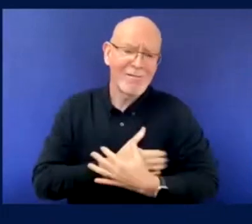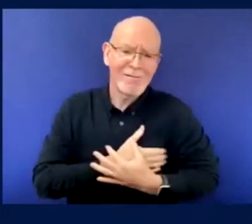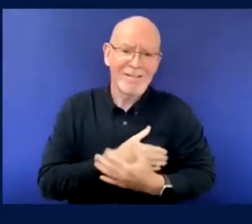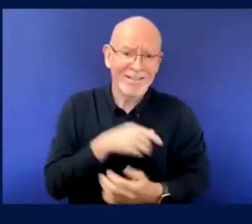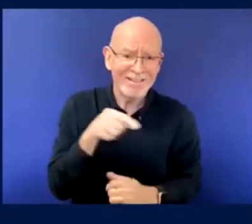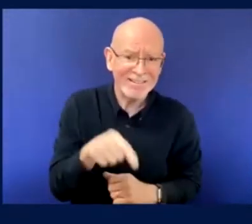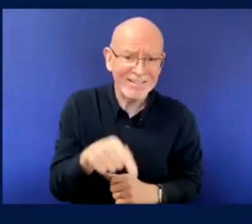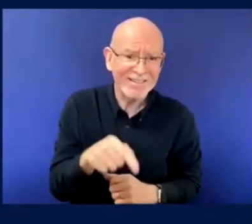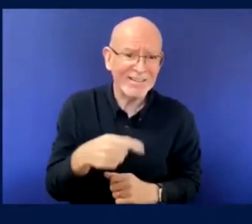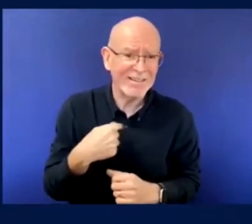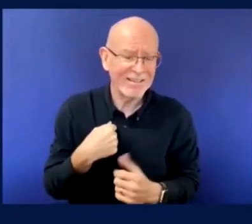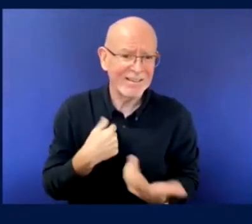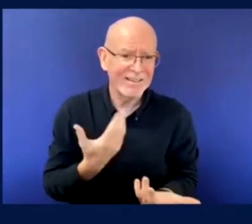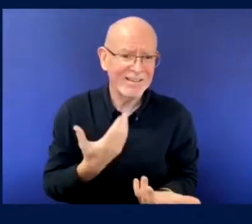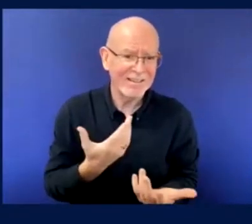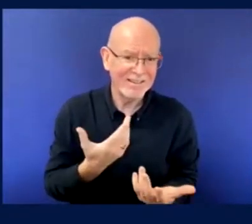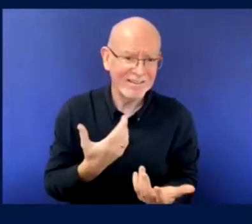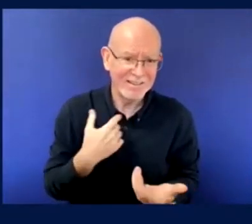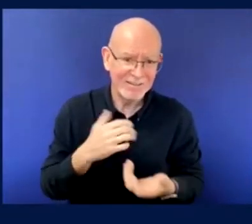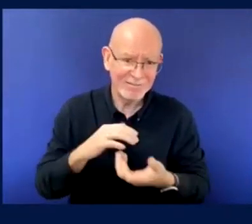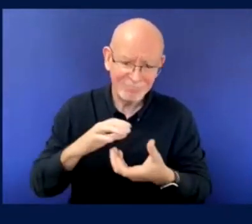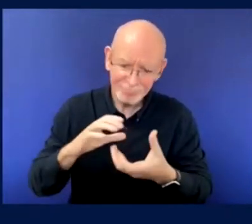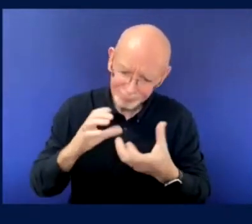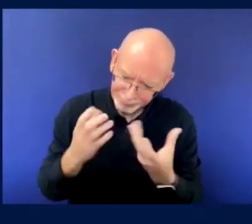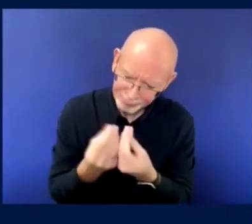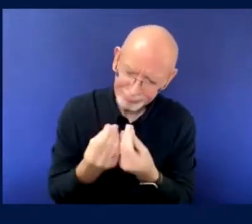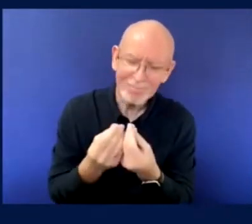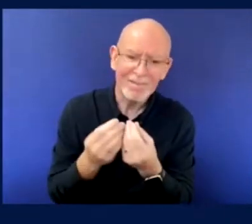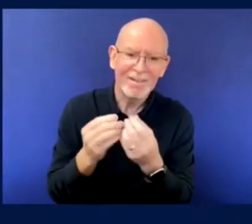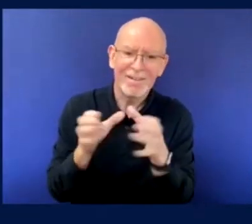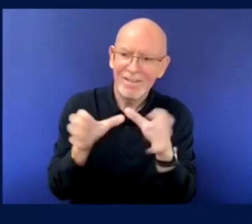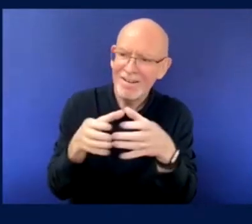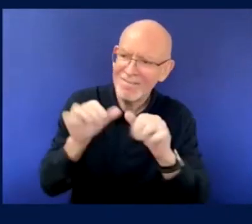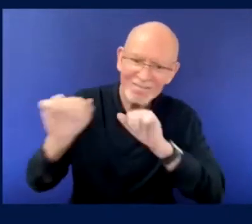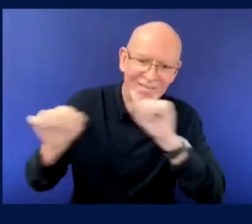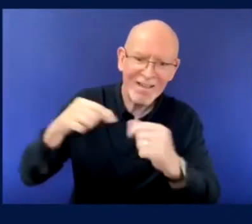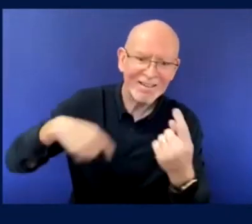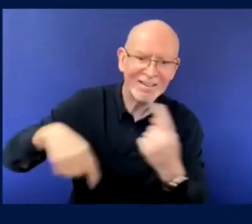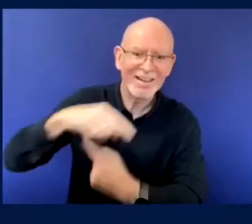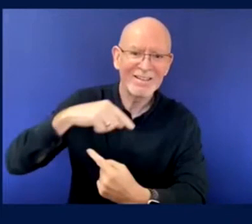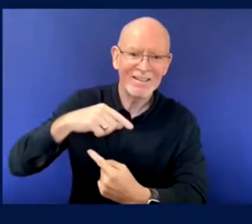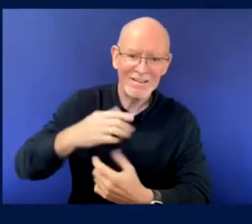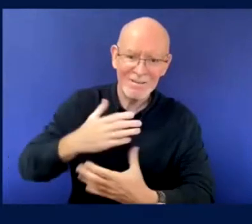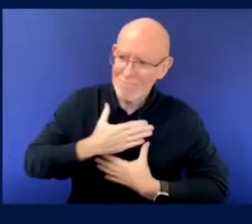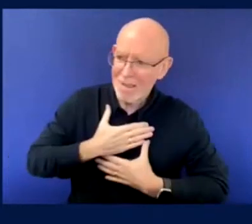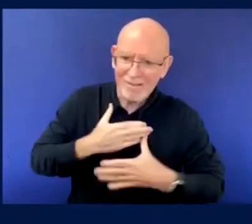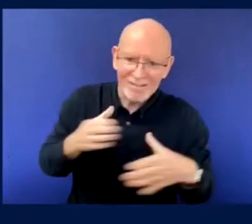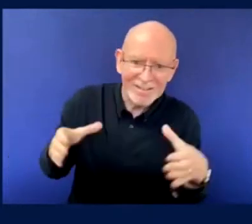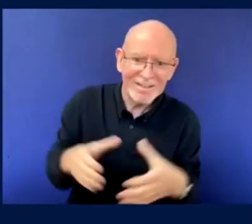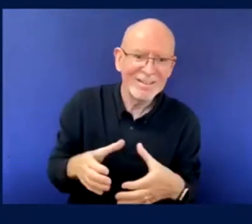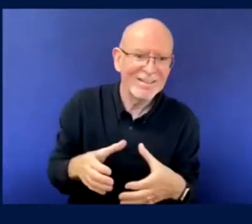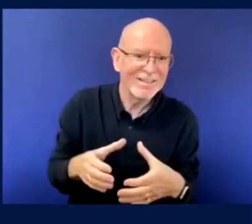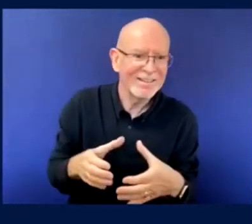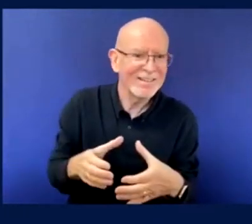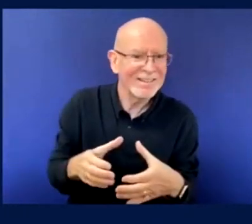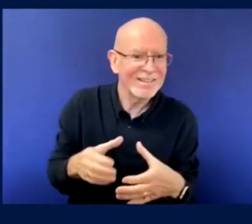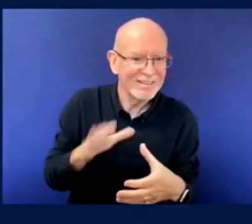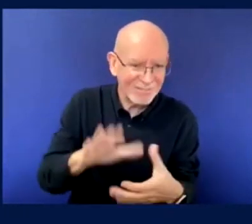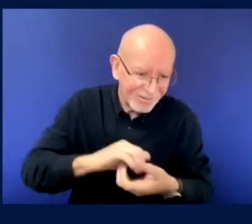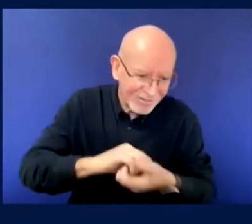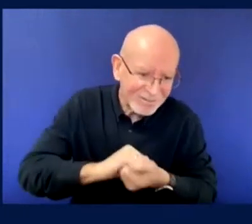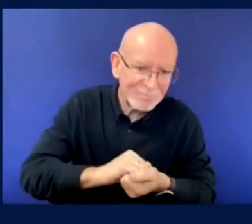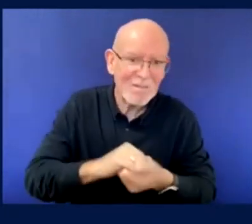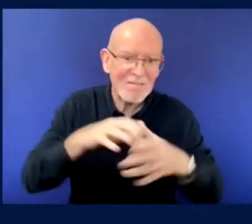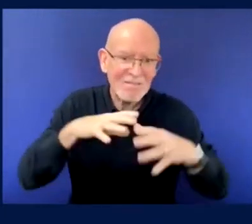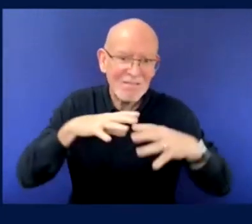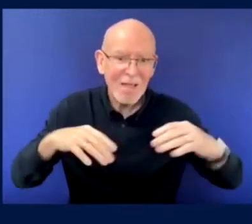Great. Final question for you, uh, before I open a few more to, to the whole group. Nicholas, what's your, uh, what was your first, your, what's the